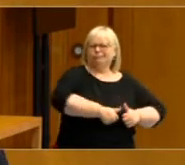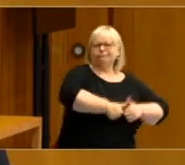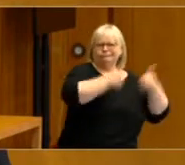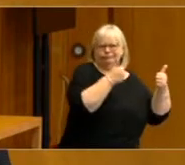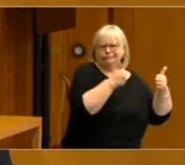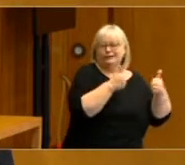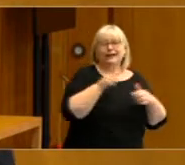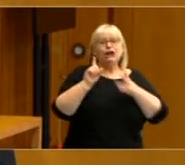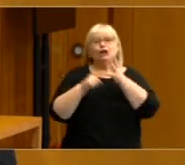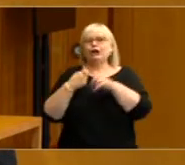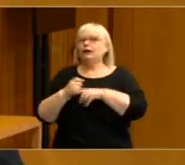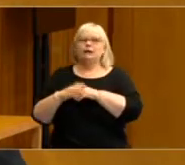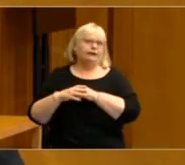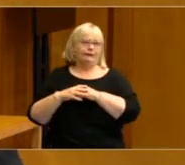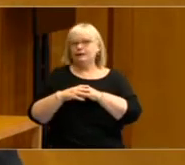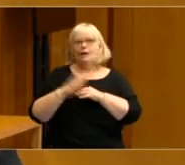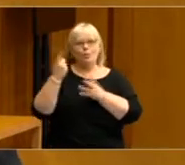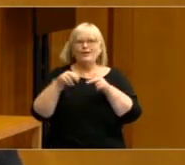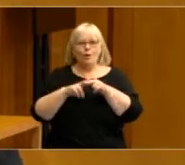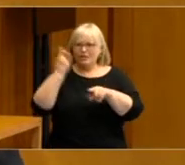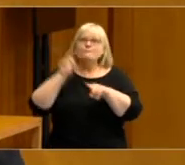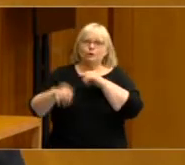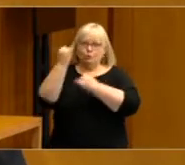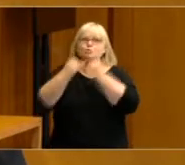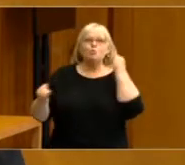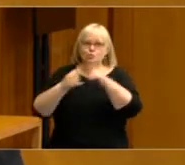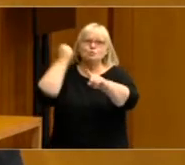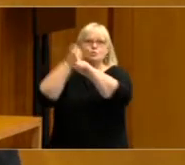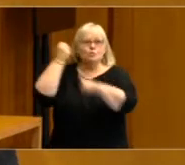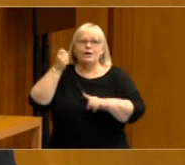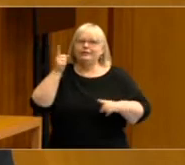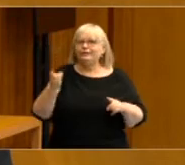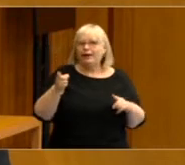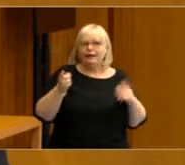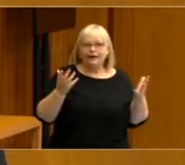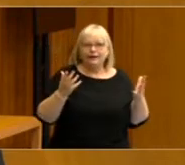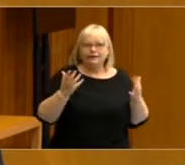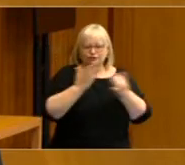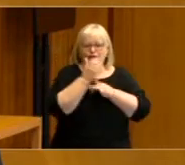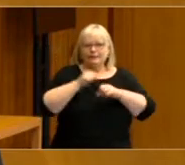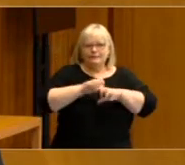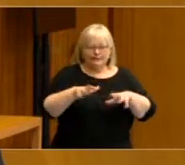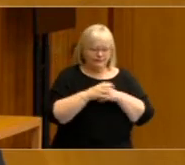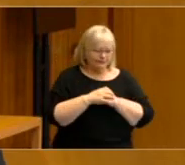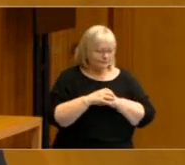whereas the UK has been one of the most affected countries during the pandemic.